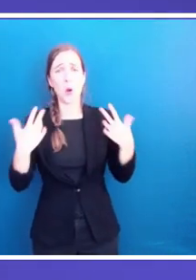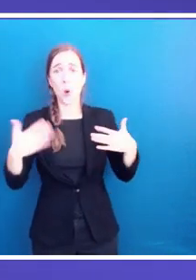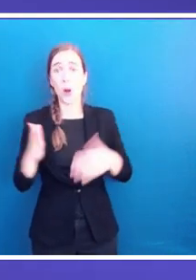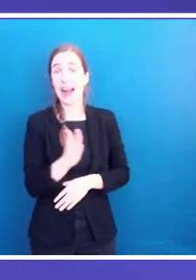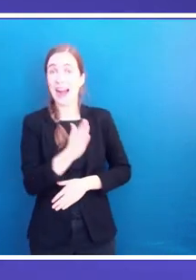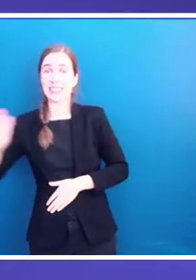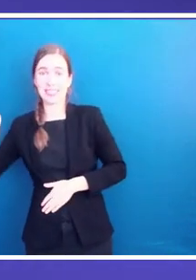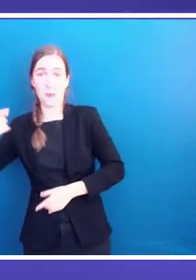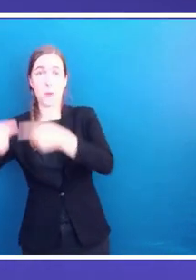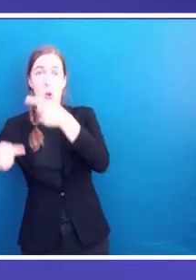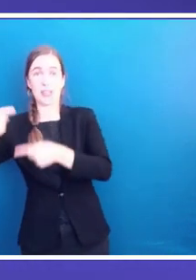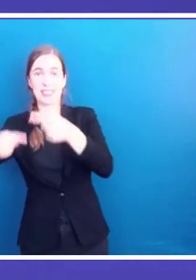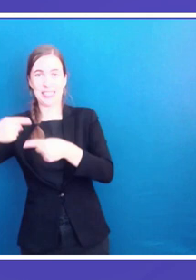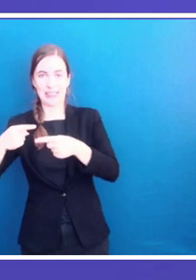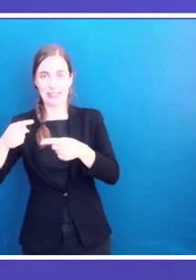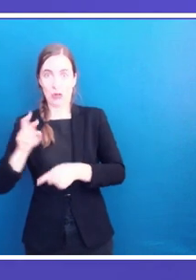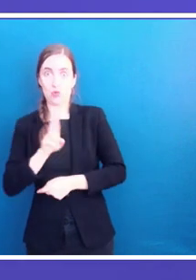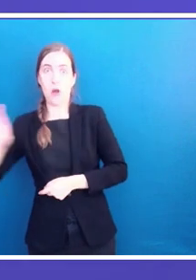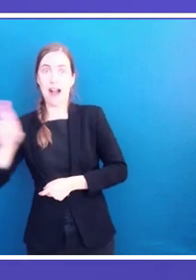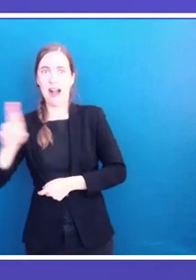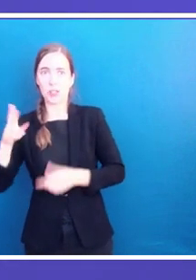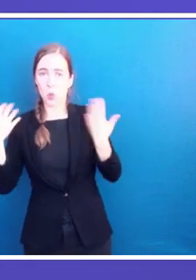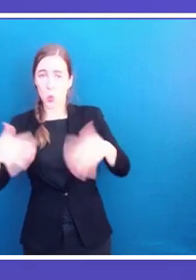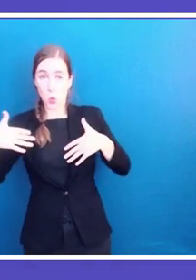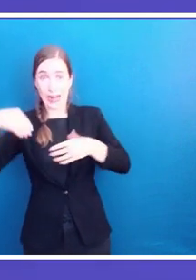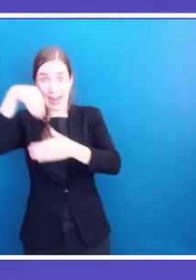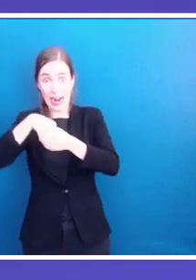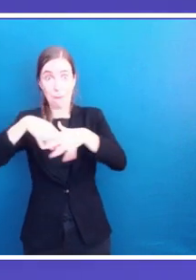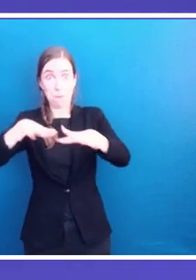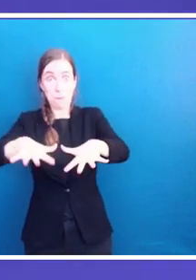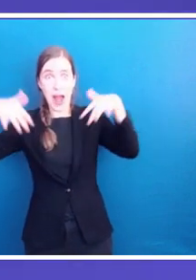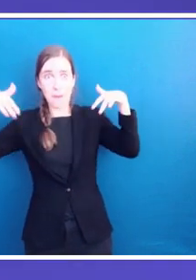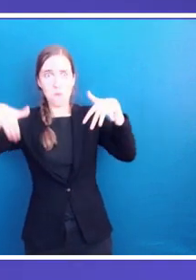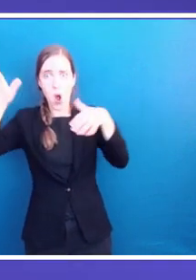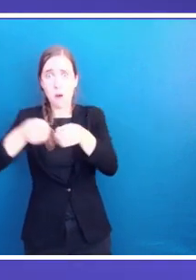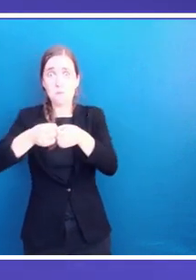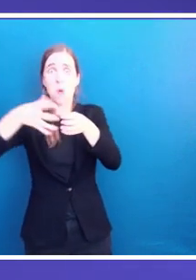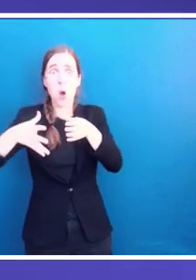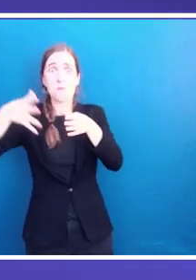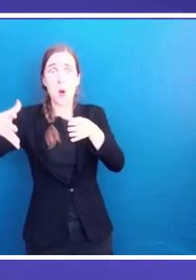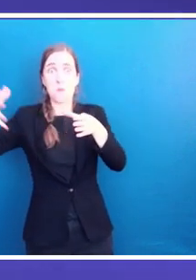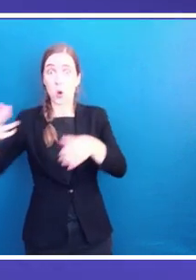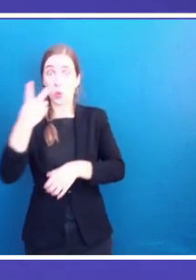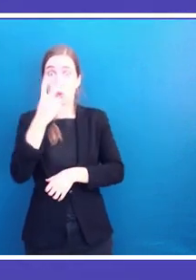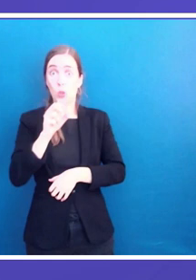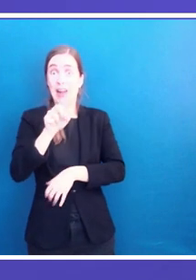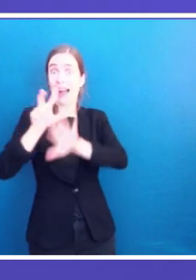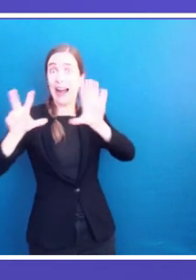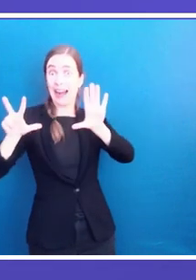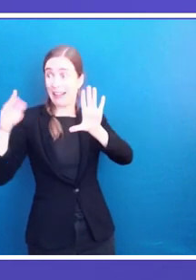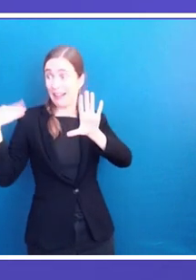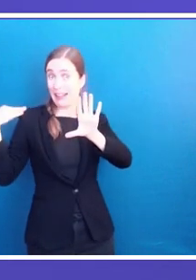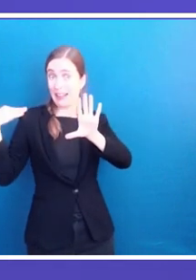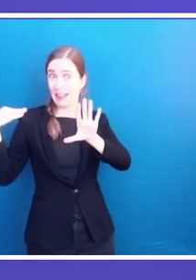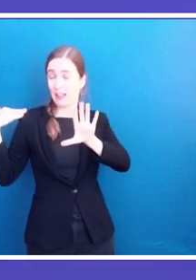year here in Catalonia. It opened our eyes and made us see that we are not alone. In fact, we are a vast